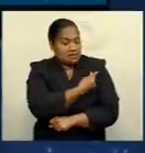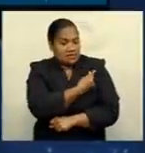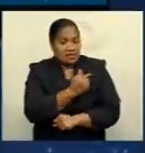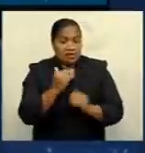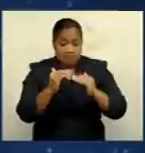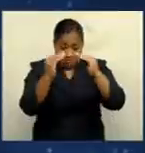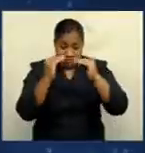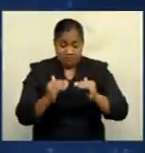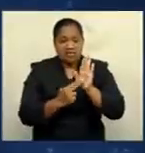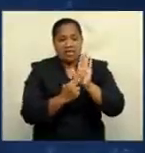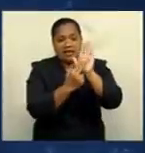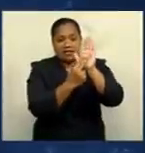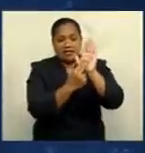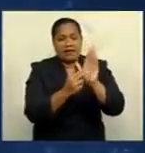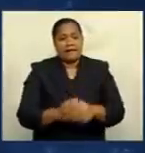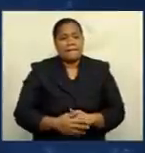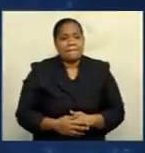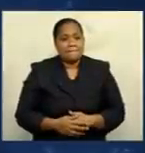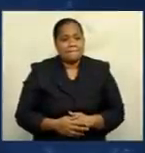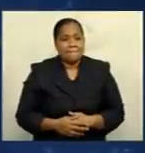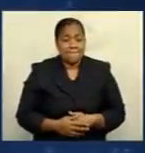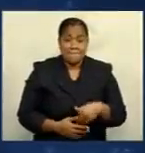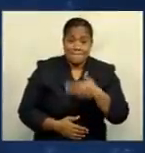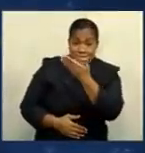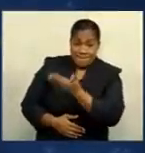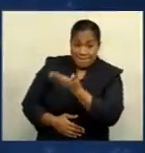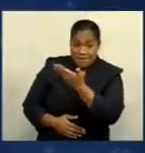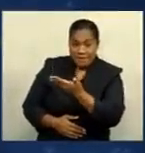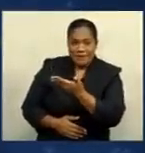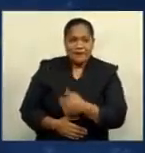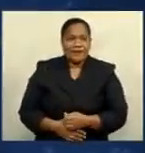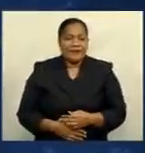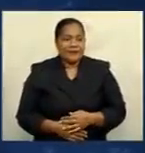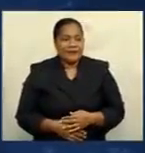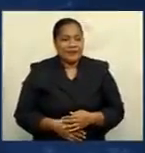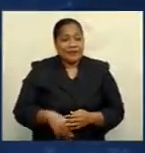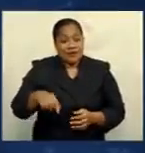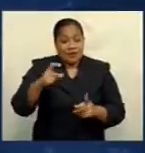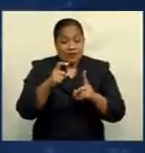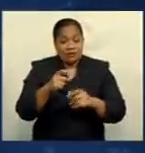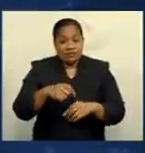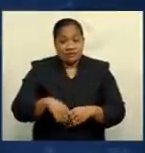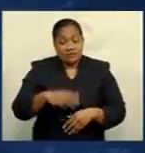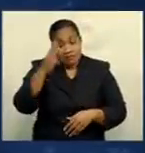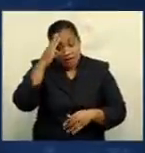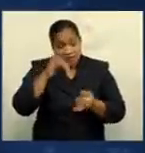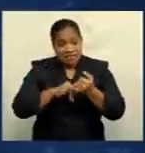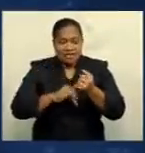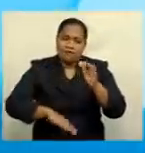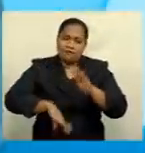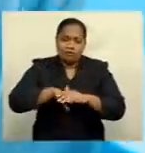Nandi. And Shalvin Singh and his mother from Penang, Raki Raki are now fully vaccinated.